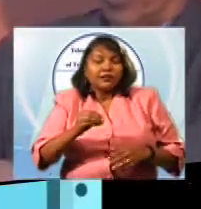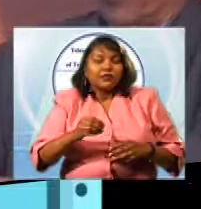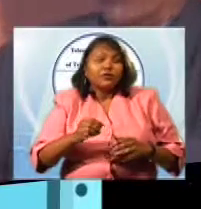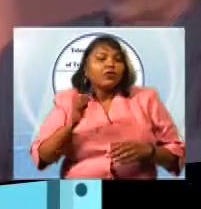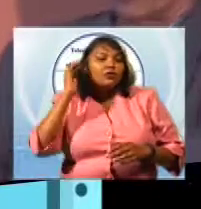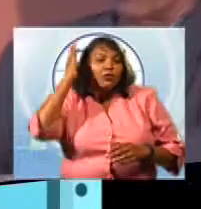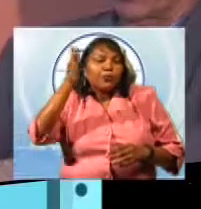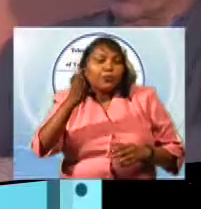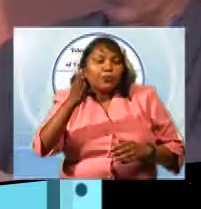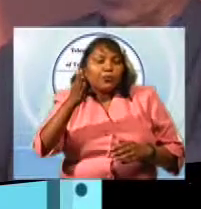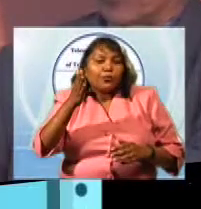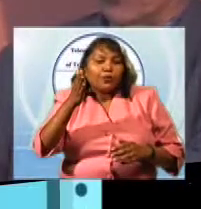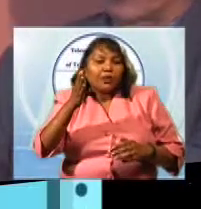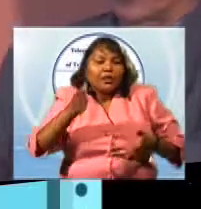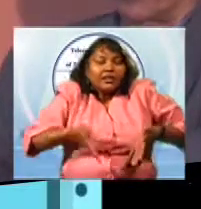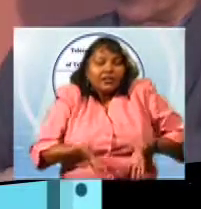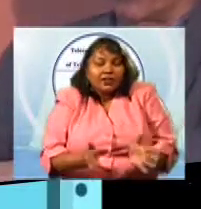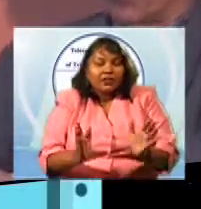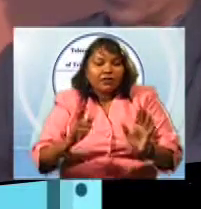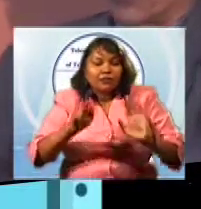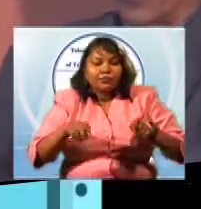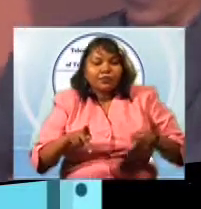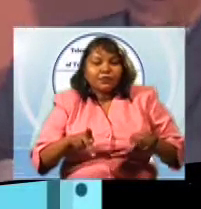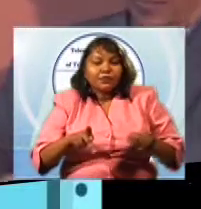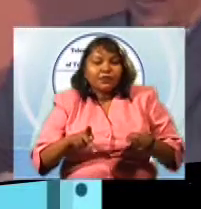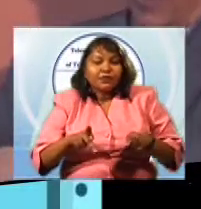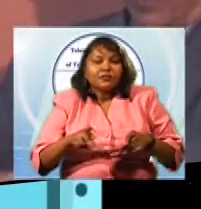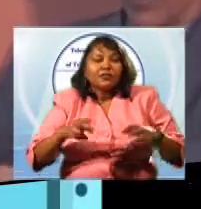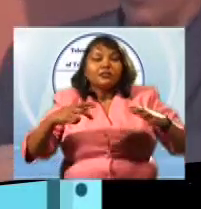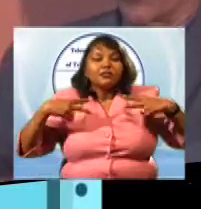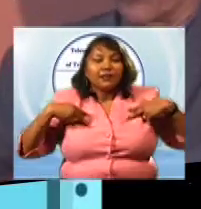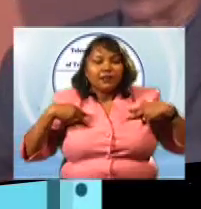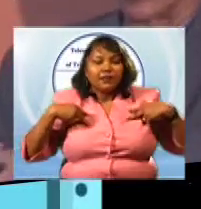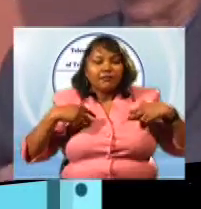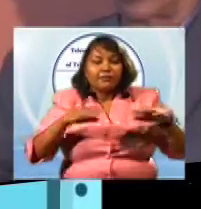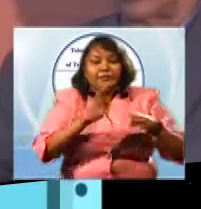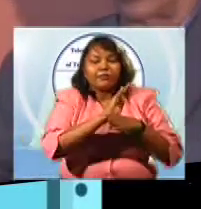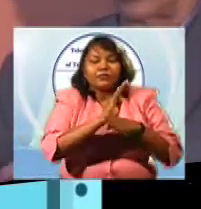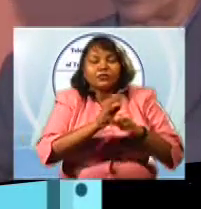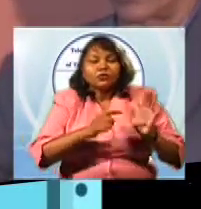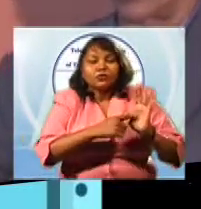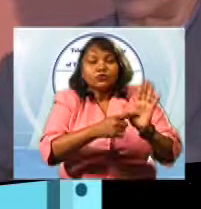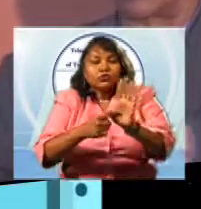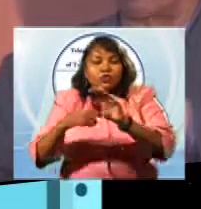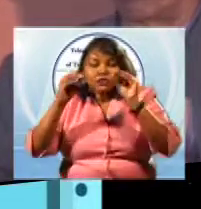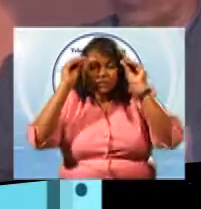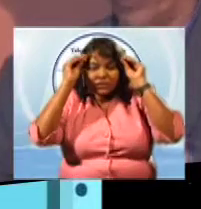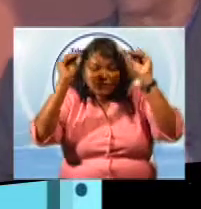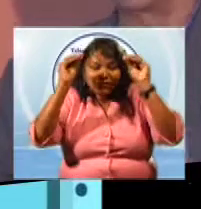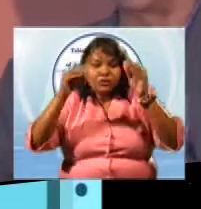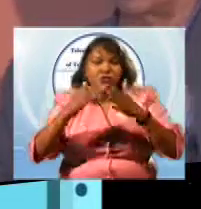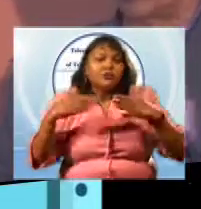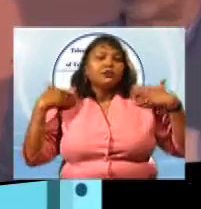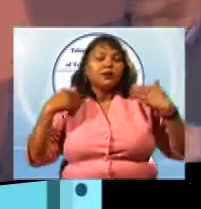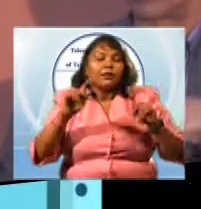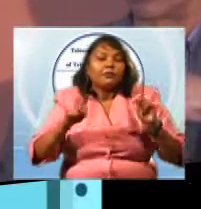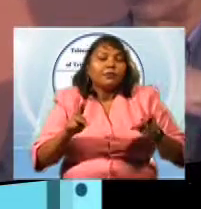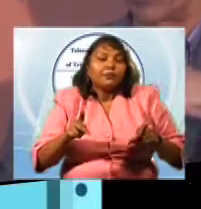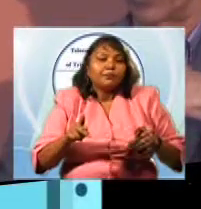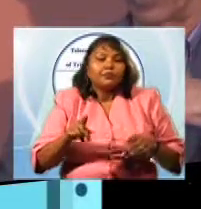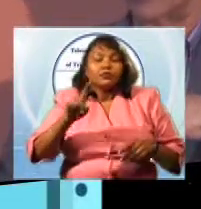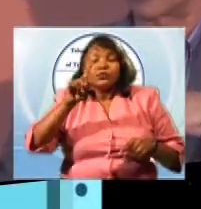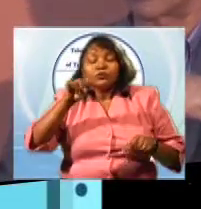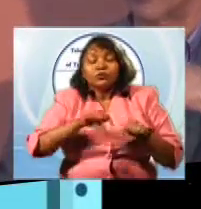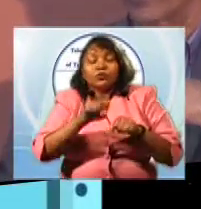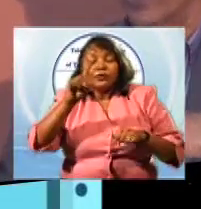local museums, community museums, community feeding, et cetera, et cetera, et cetera. And that's why I said a proper public